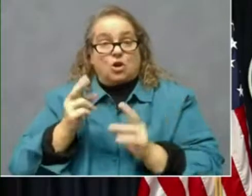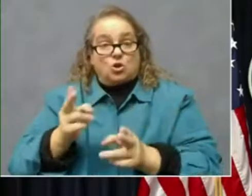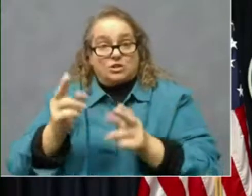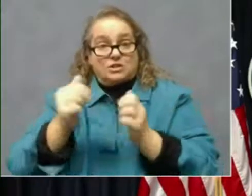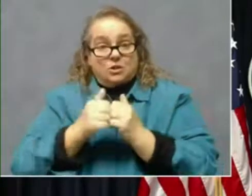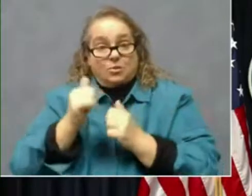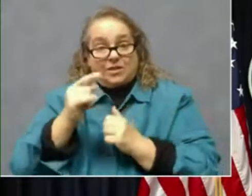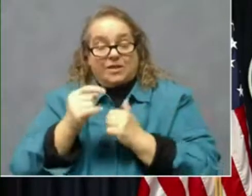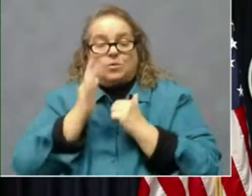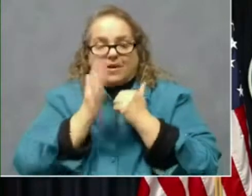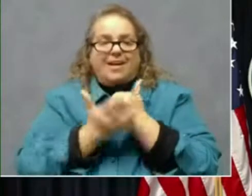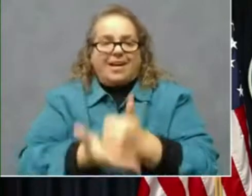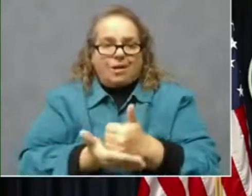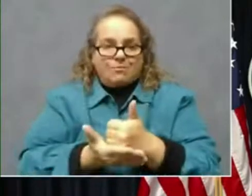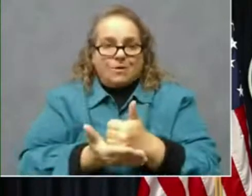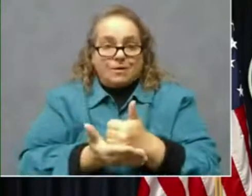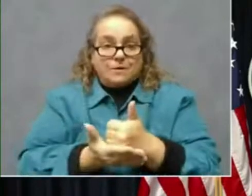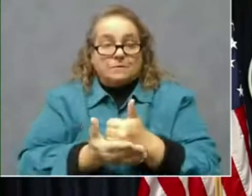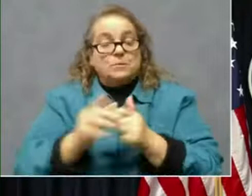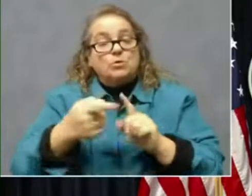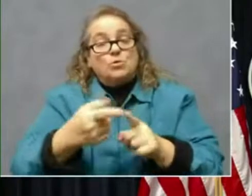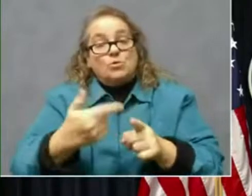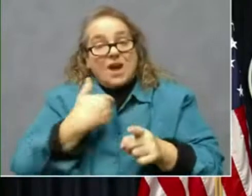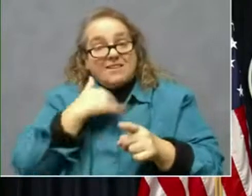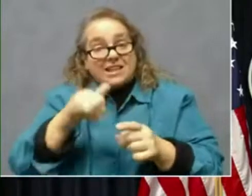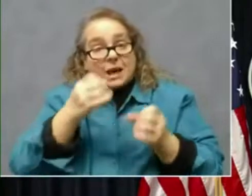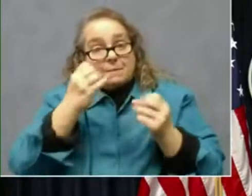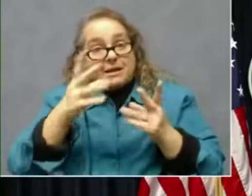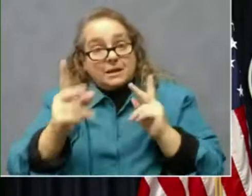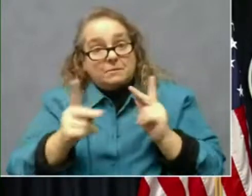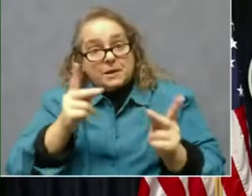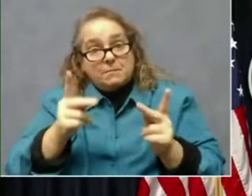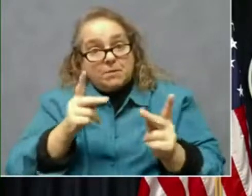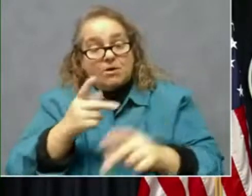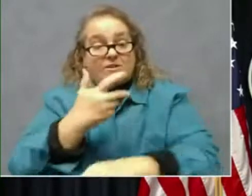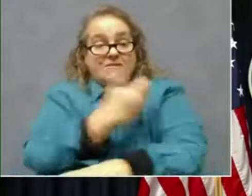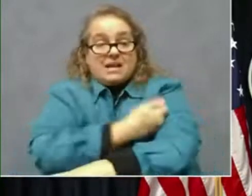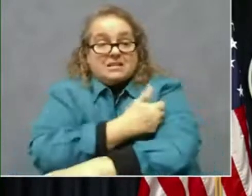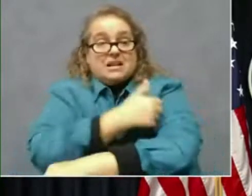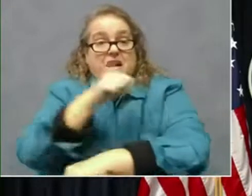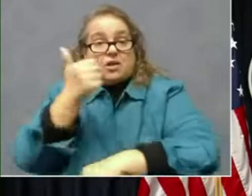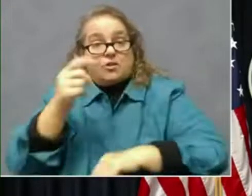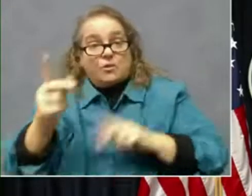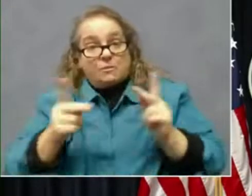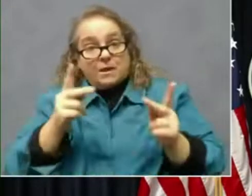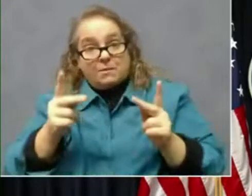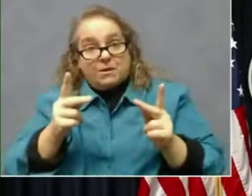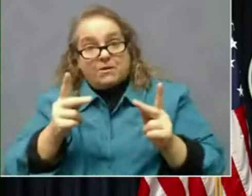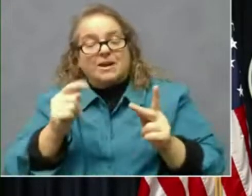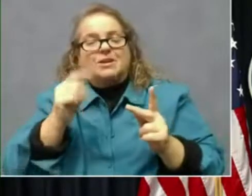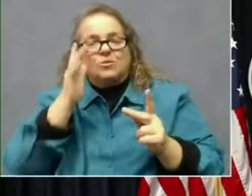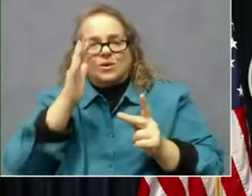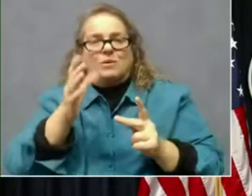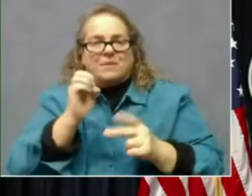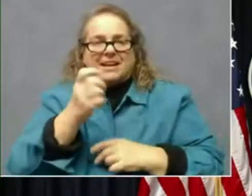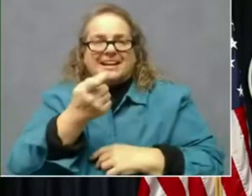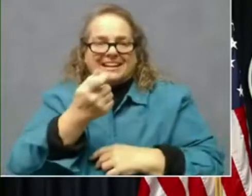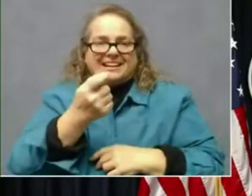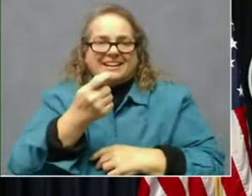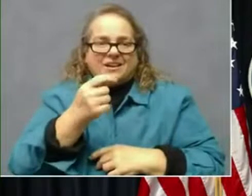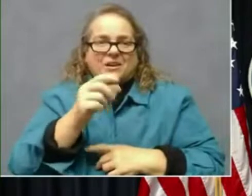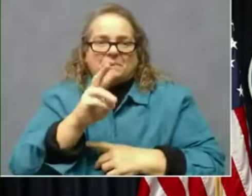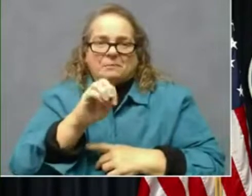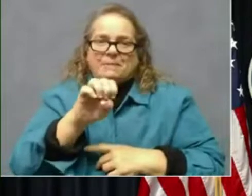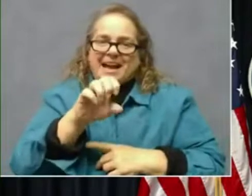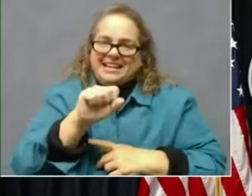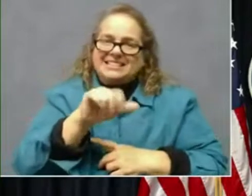when you have this many people vaccinating other people, uh, it's, it's, it's, going to be a little messy, uh, at times, but we hope that